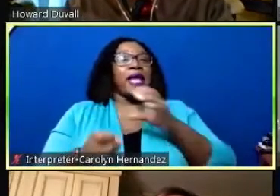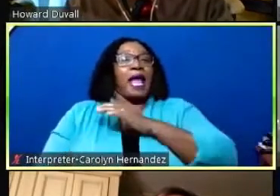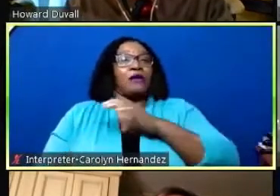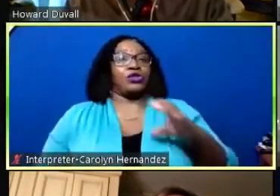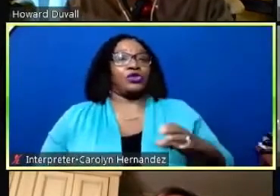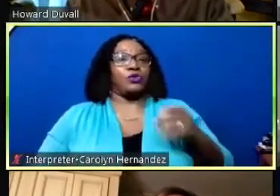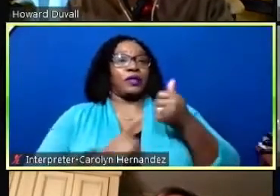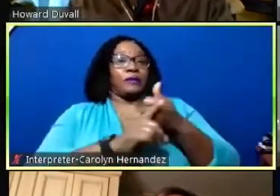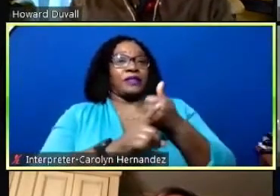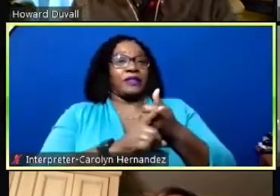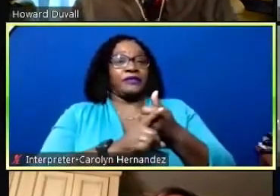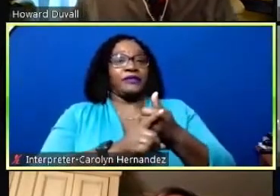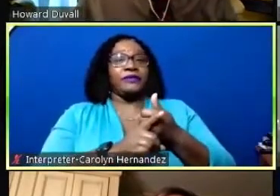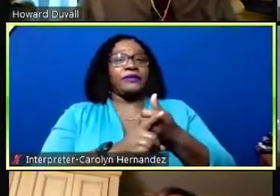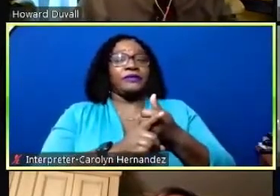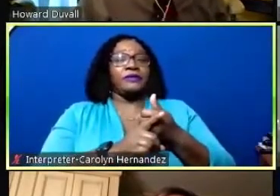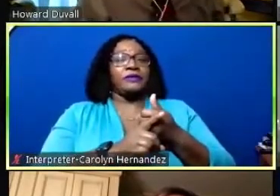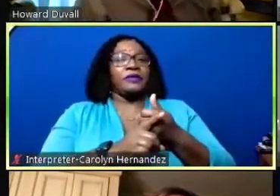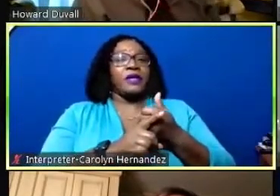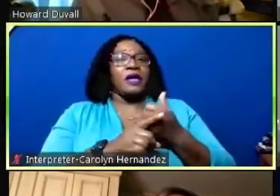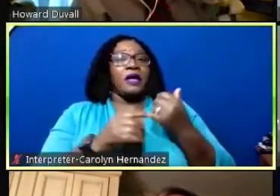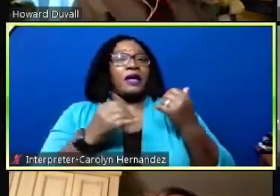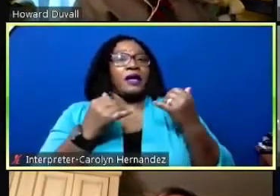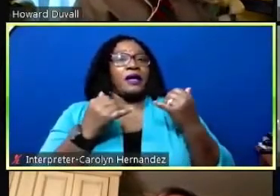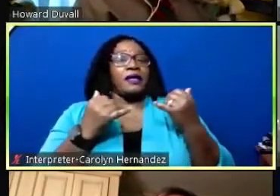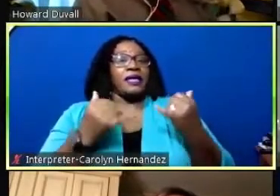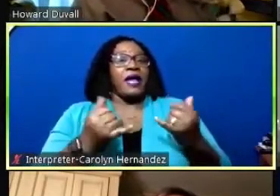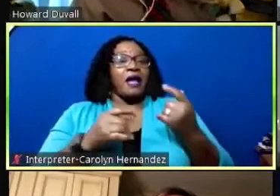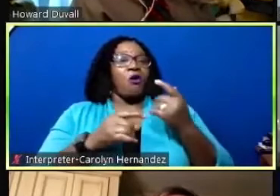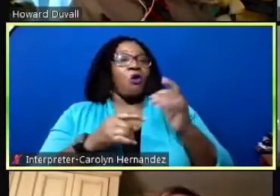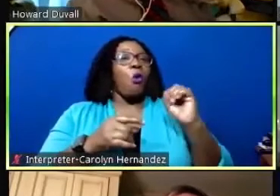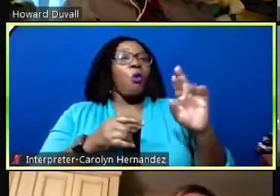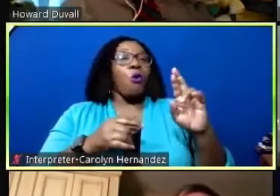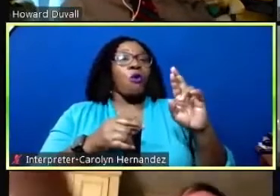uh uh now uh from stair